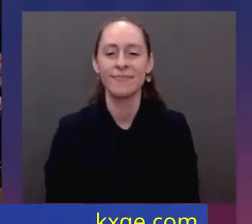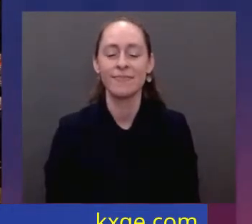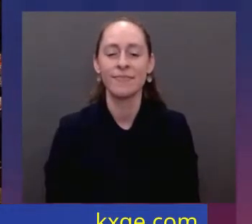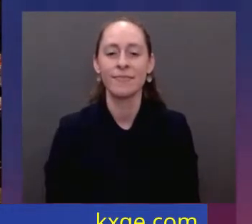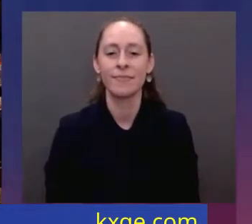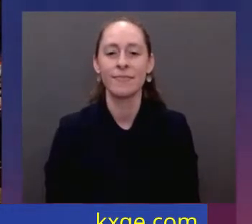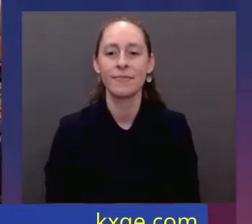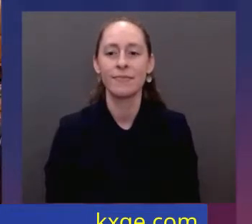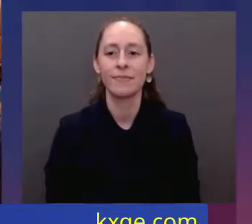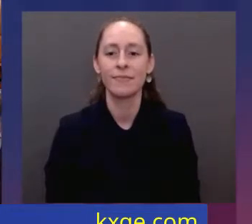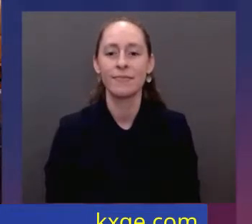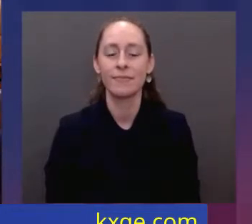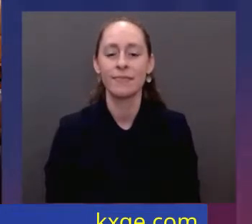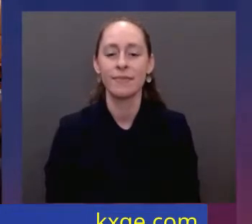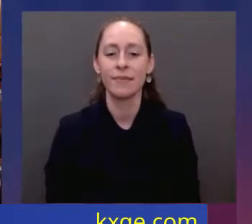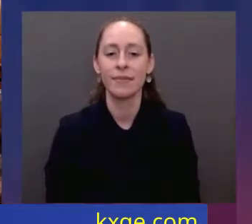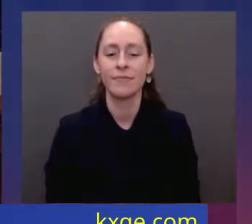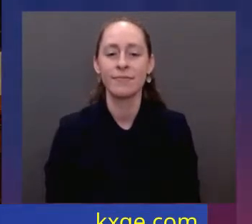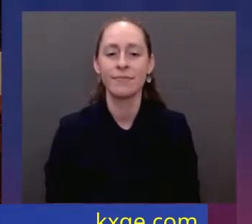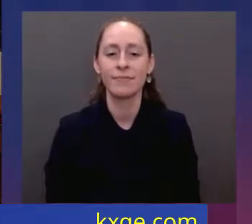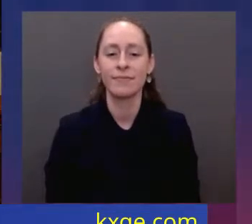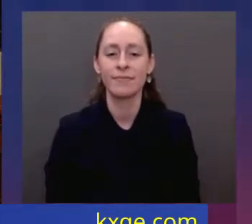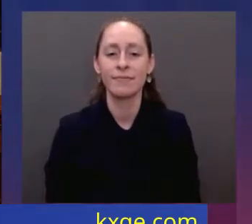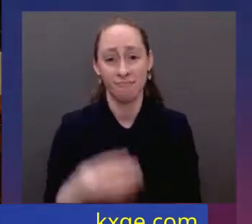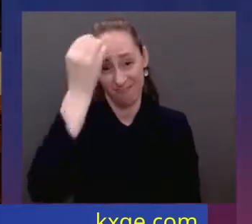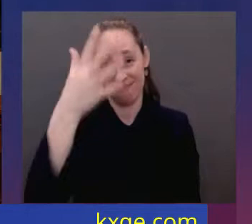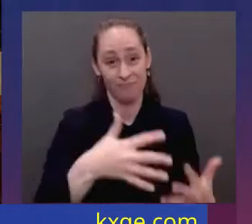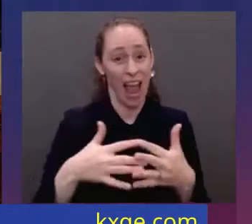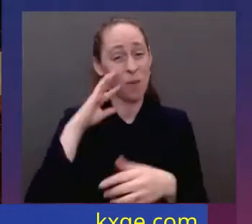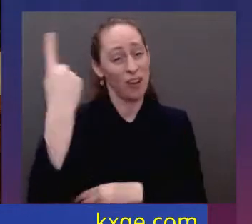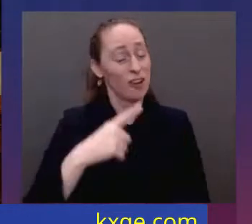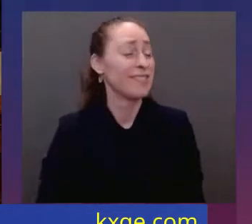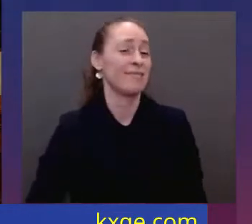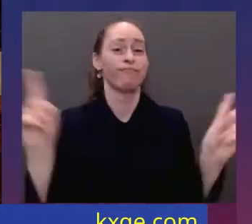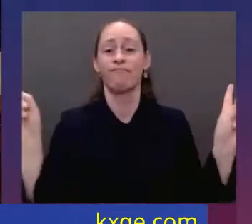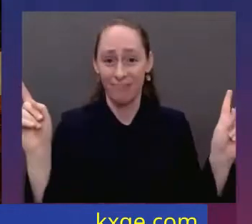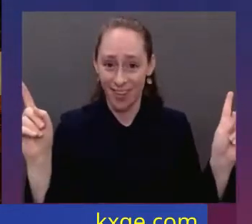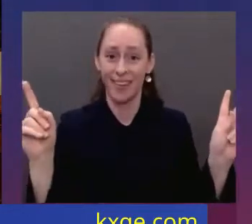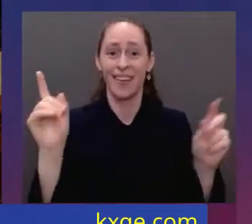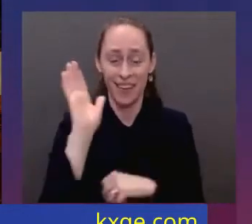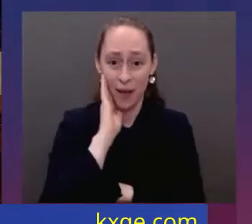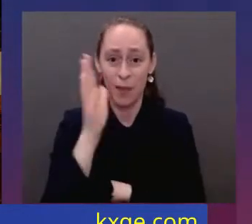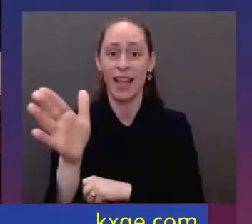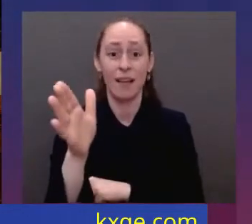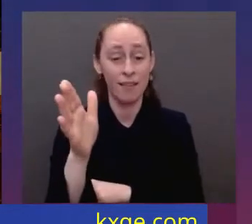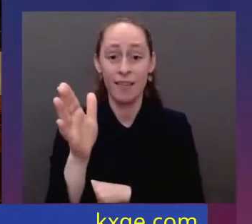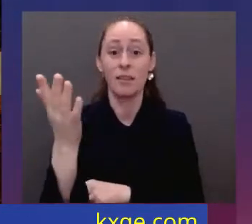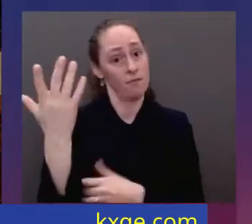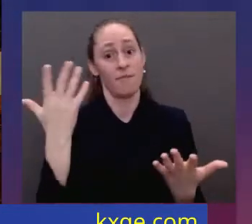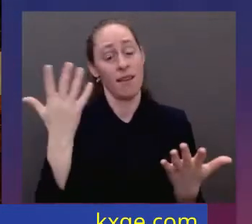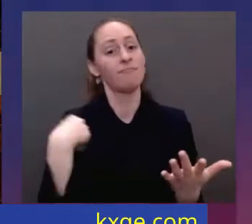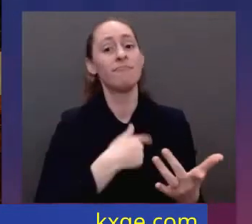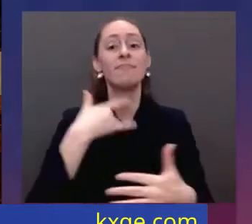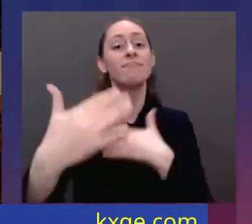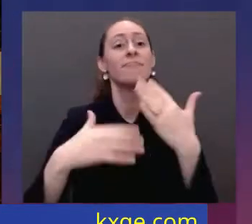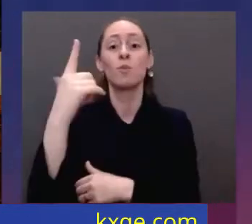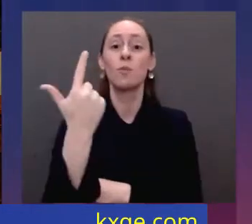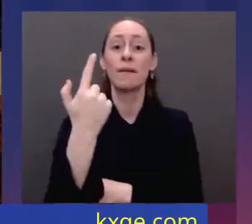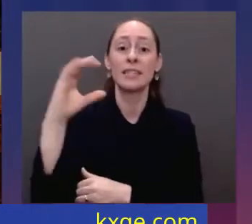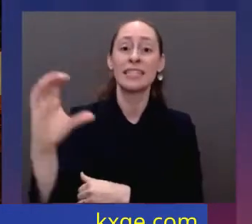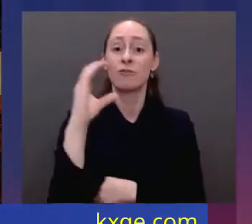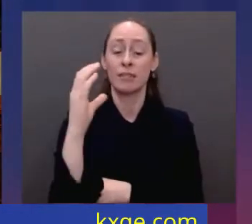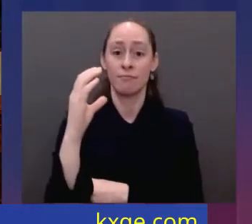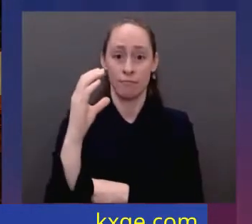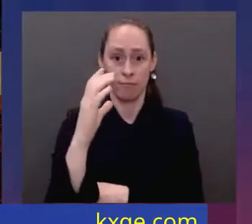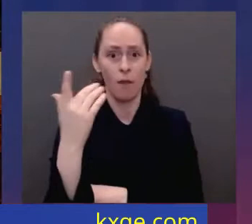It's going to transform America, to put us on a path to win the economic competition of the 21st century that we face with the rest of world, particularly China. I told